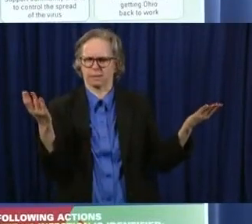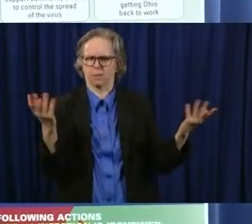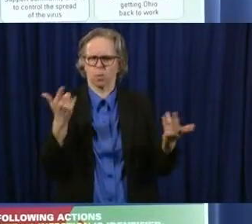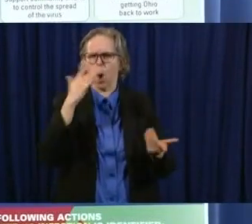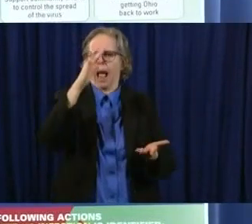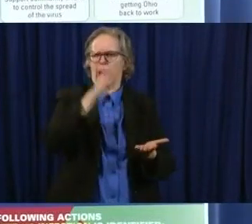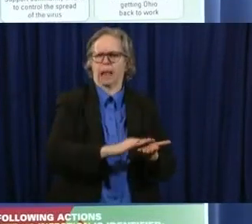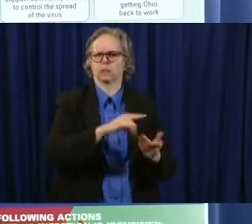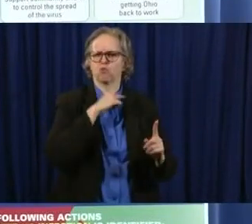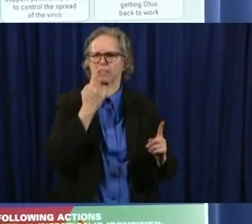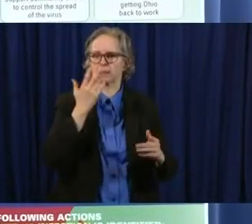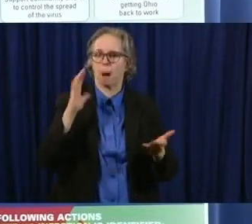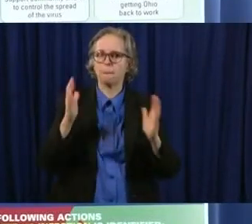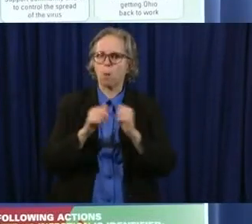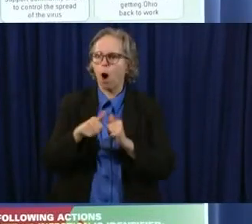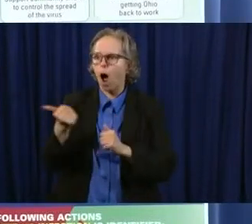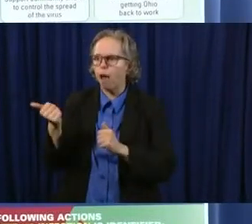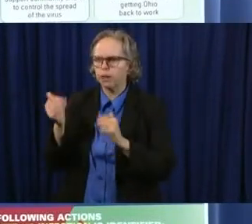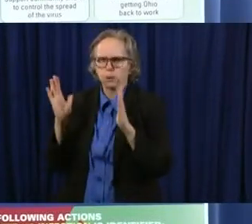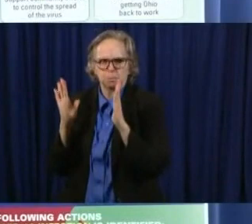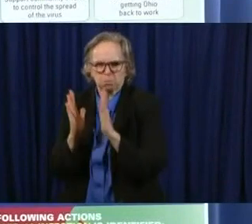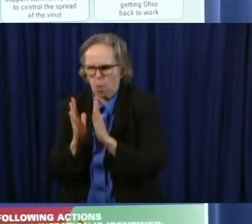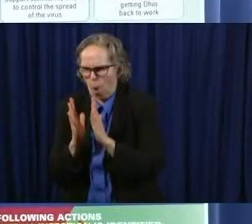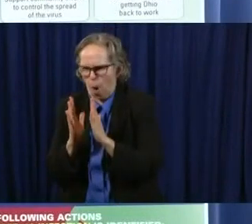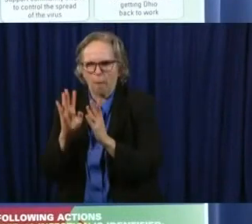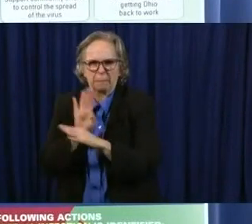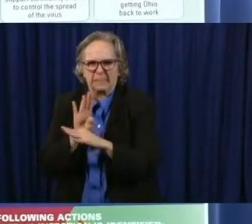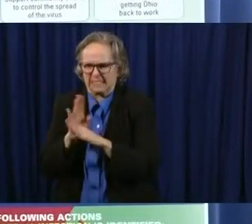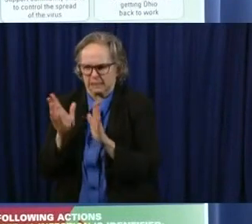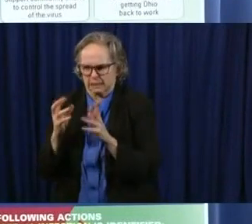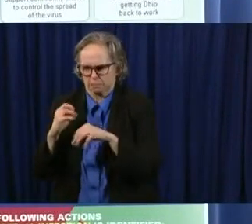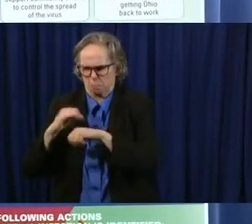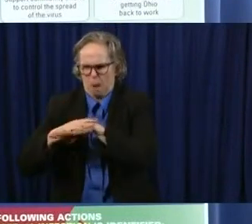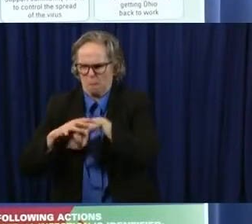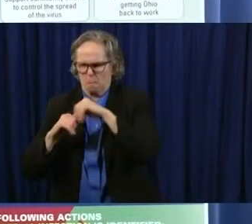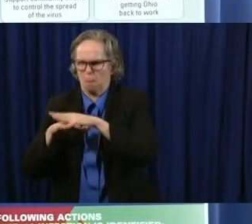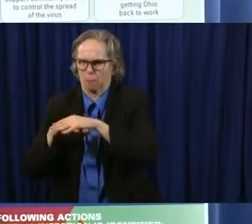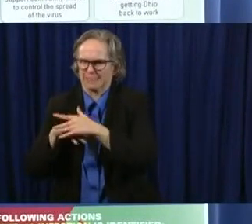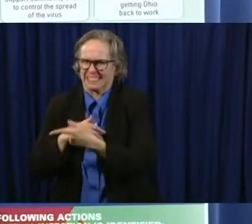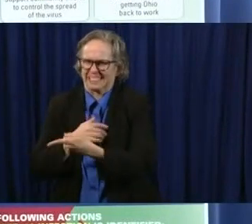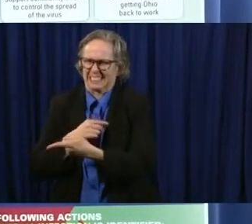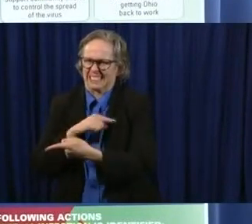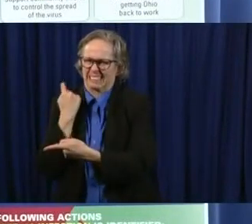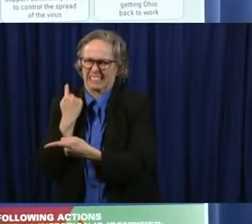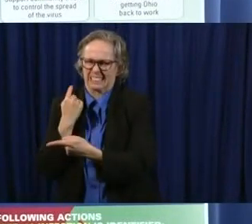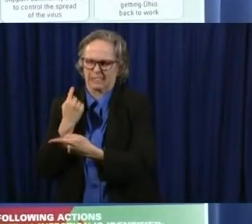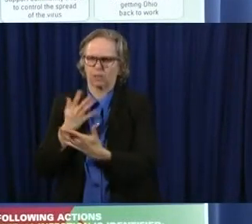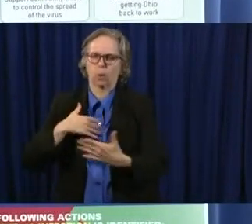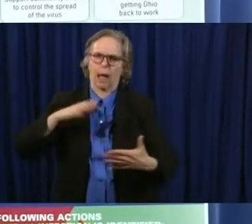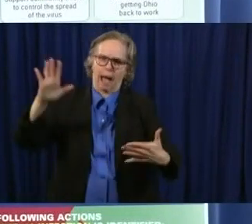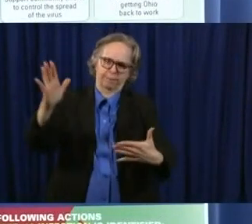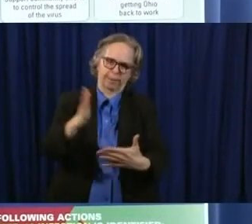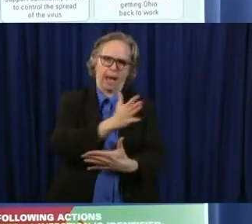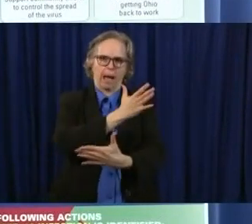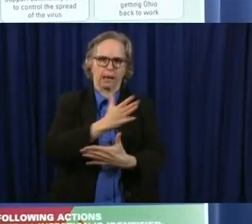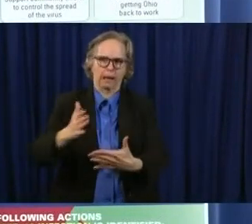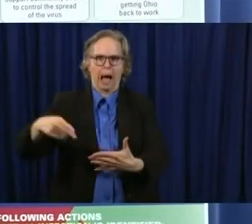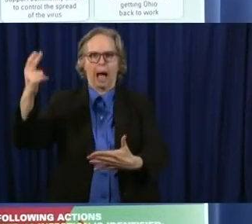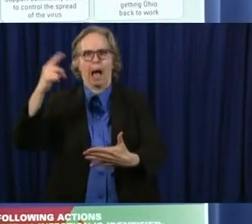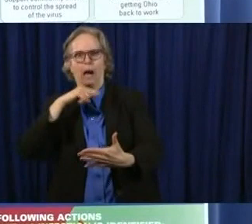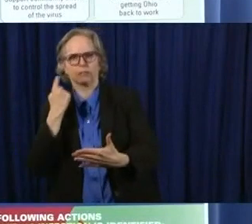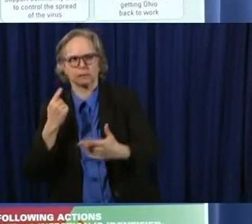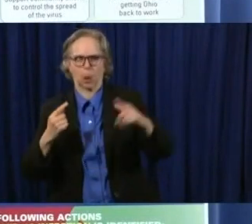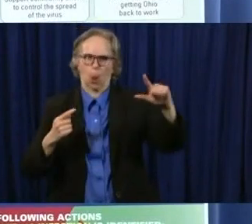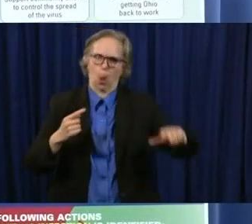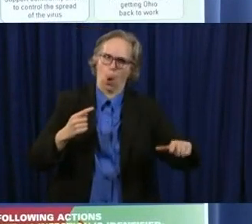other retail um and you know what we went through was a situation where we needed to keep open the essential ones certainly on